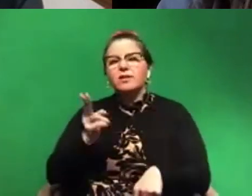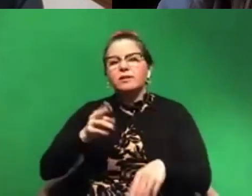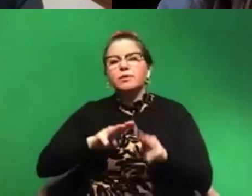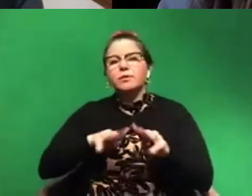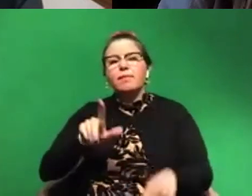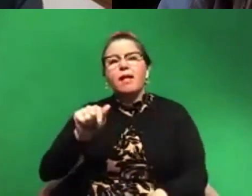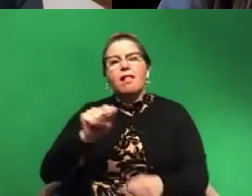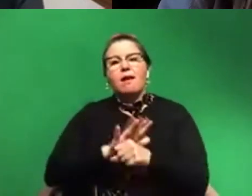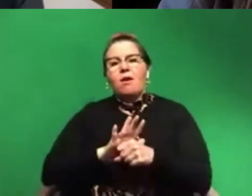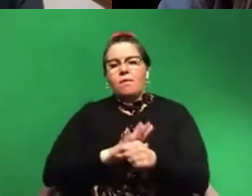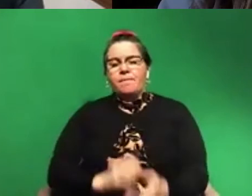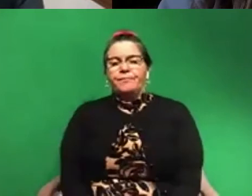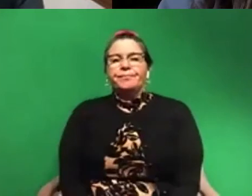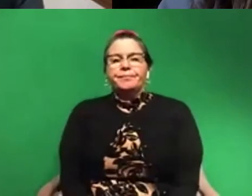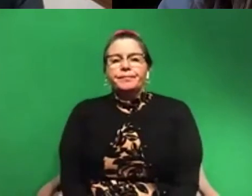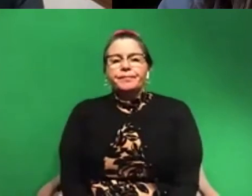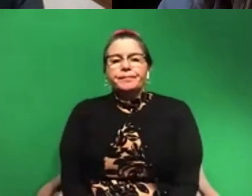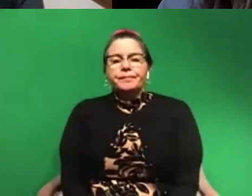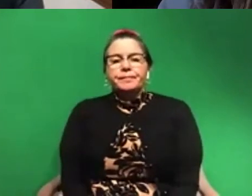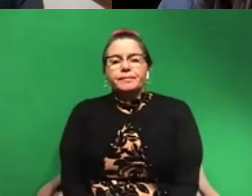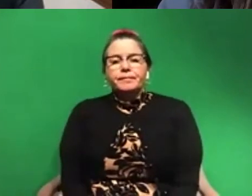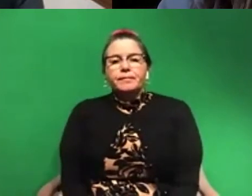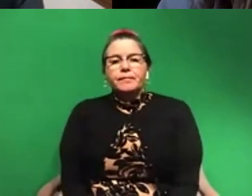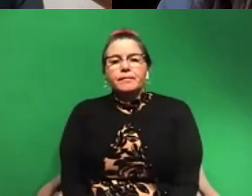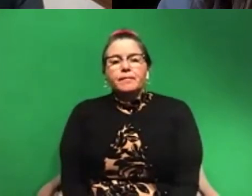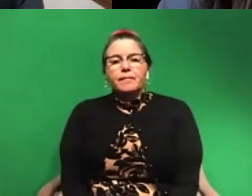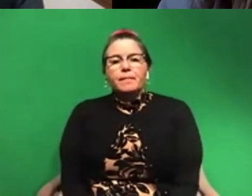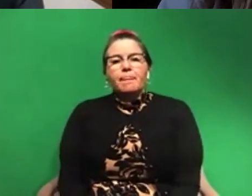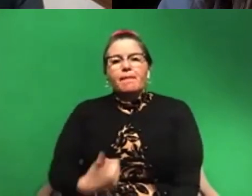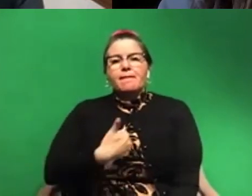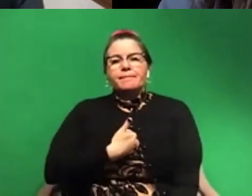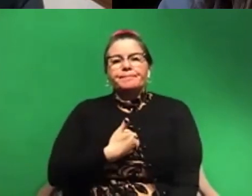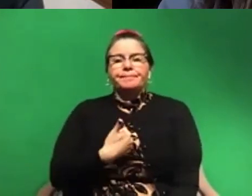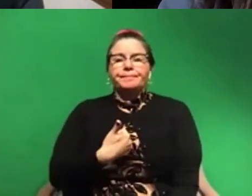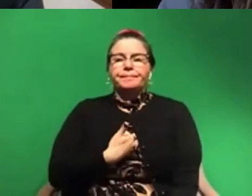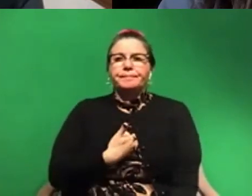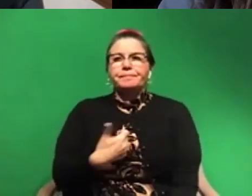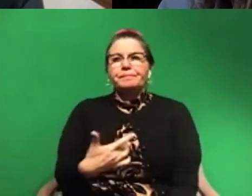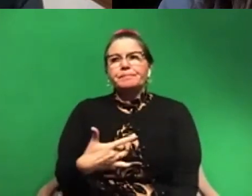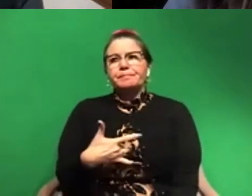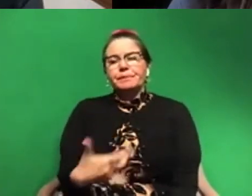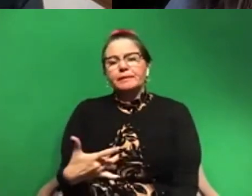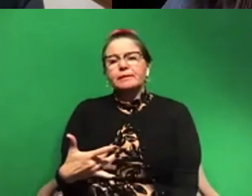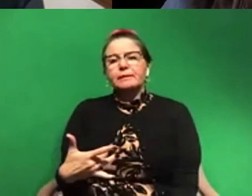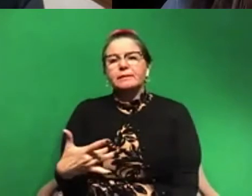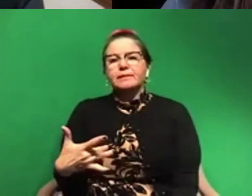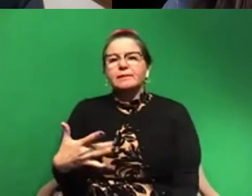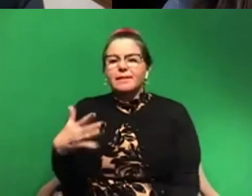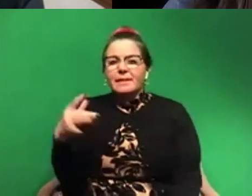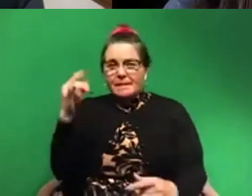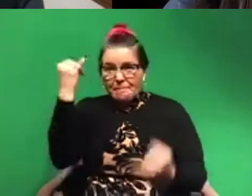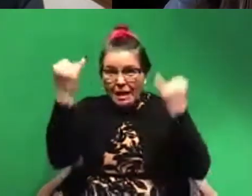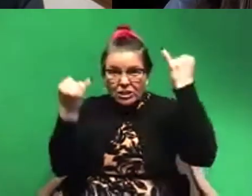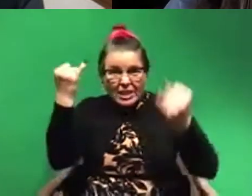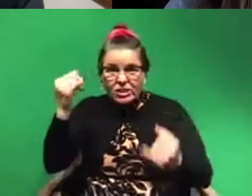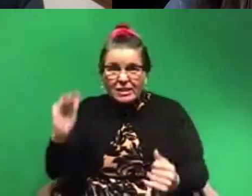I'm one of those people who had such a lack of imagination that when I decided I wanted to be a marine biologist as a kid,